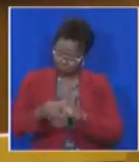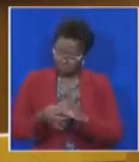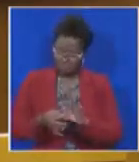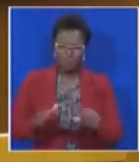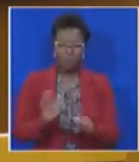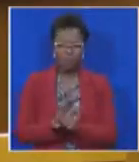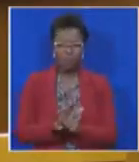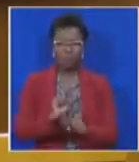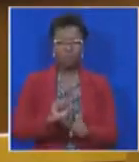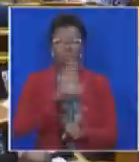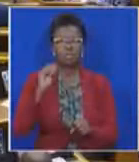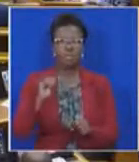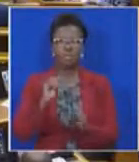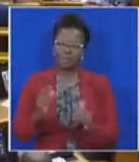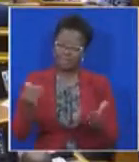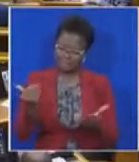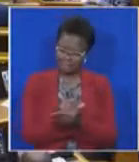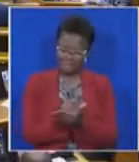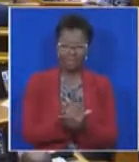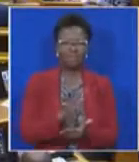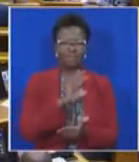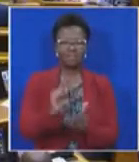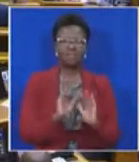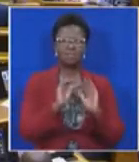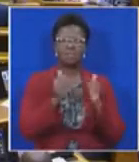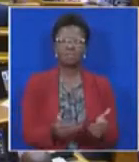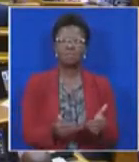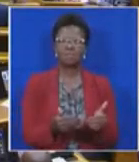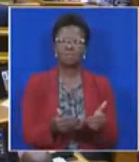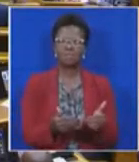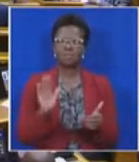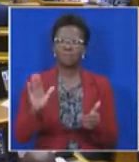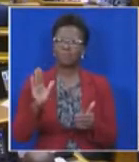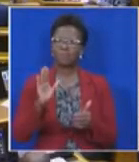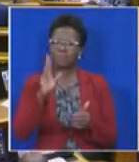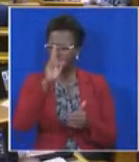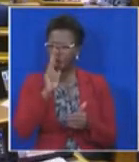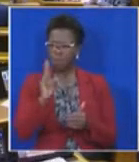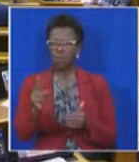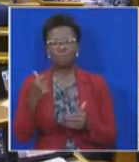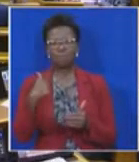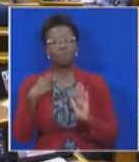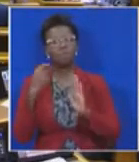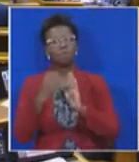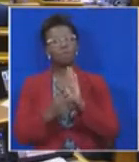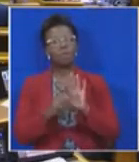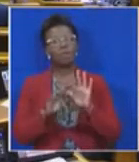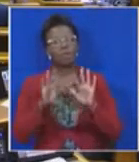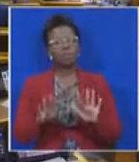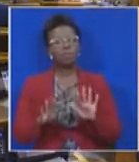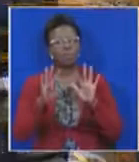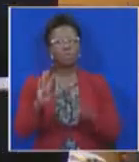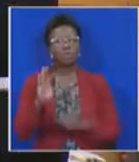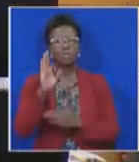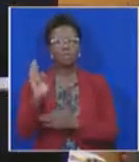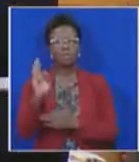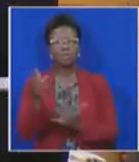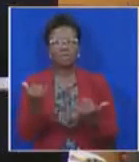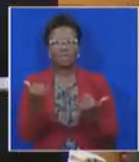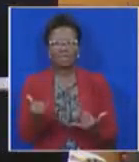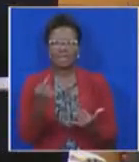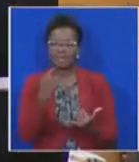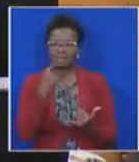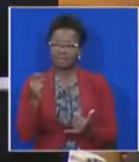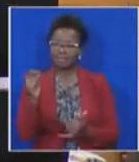saving South Africa. I rise in accordance with 14 of the joint rules to indicate the